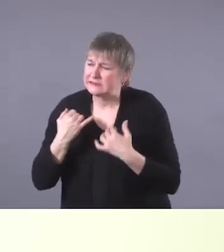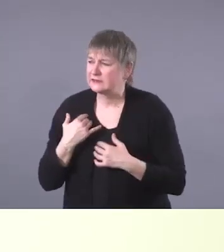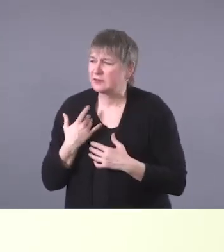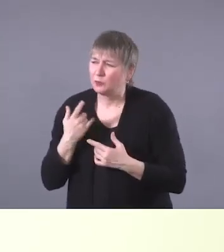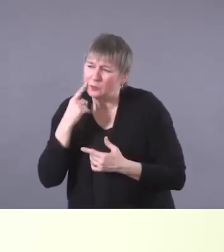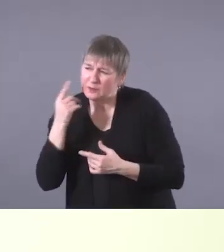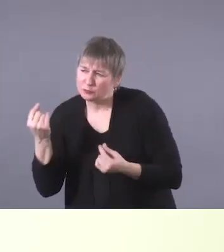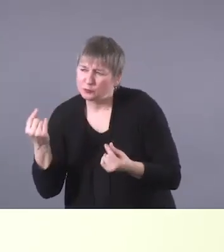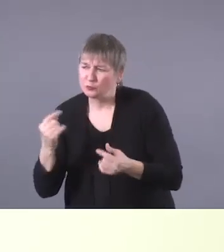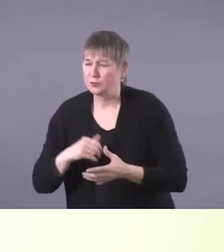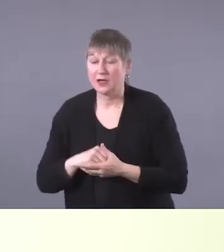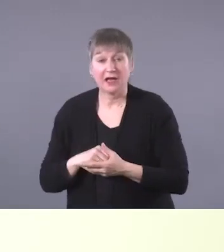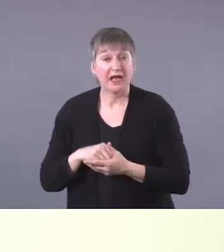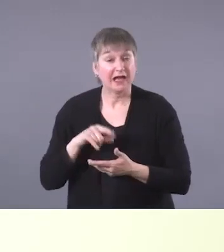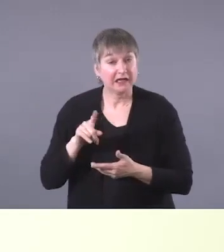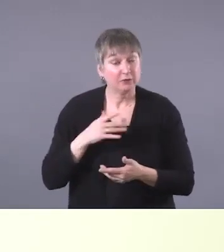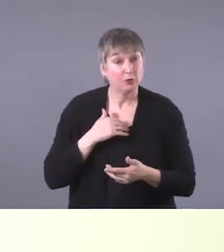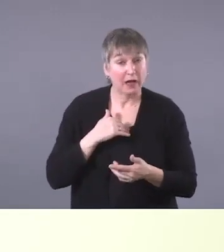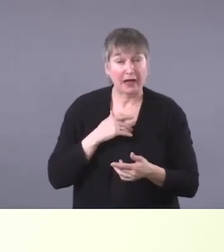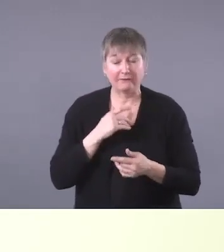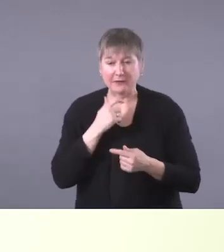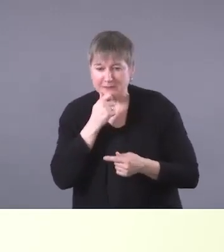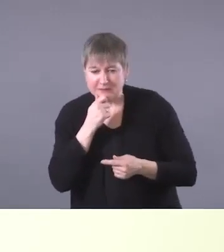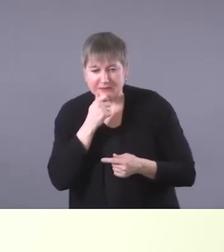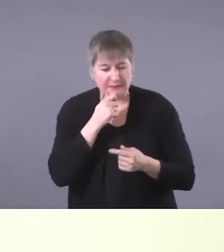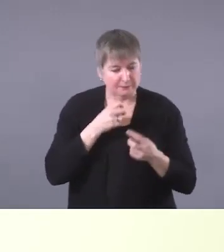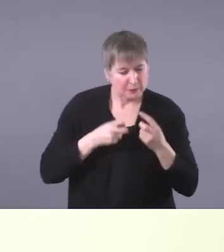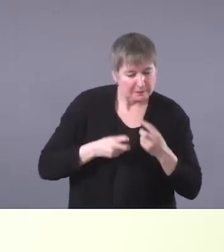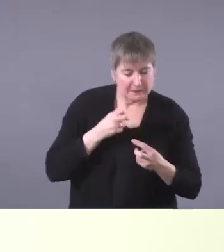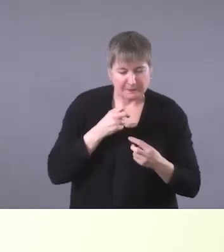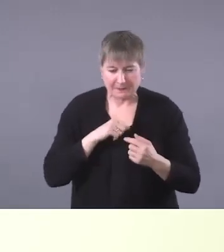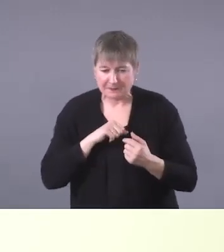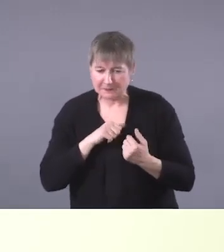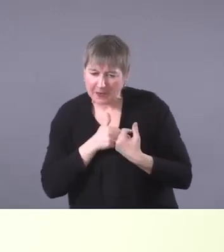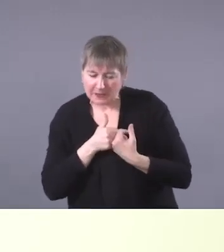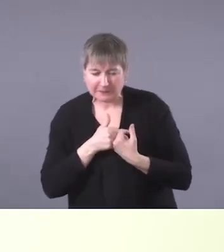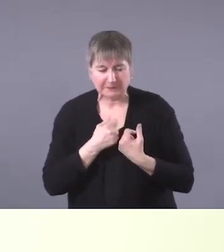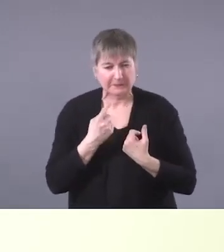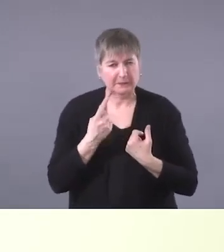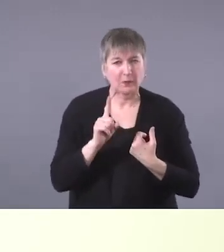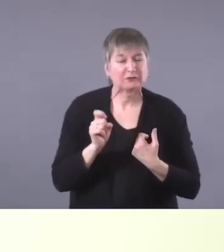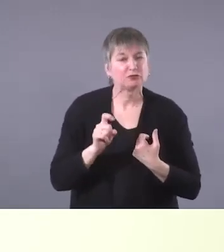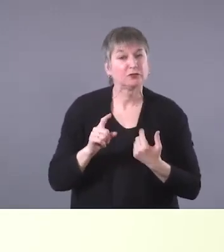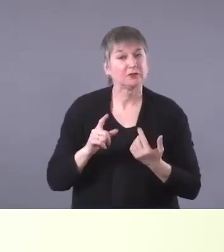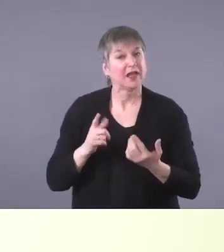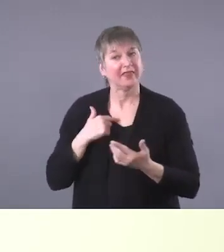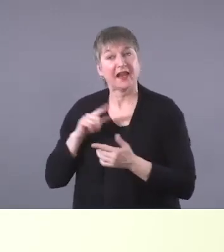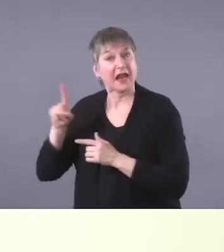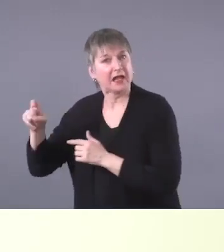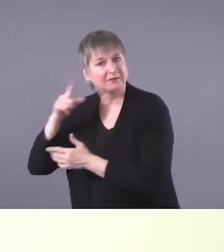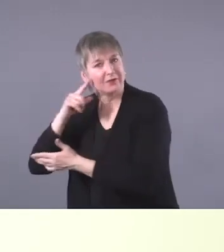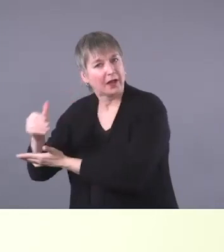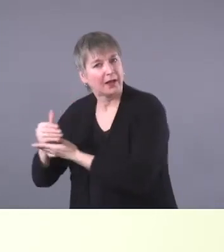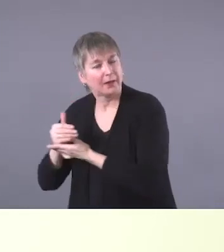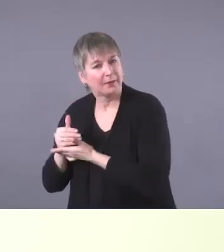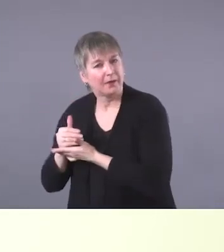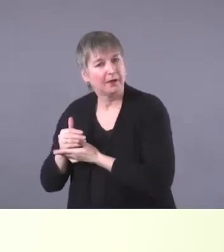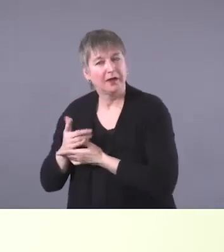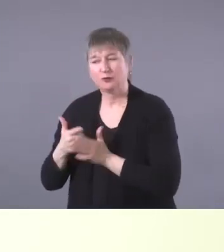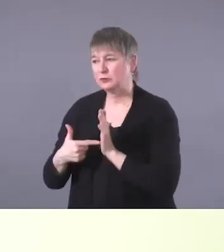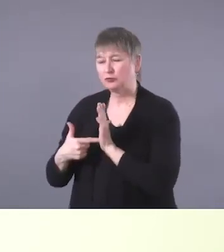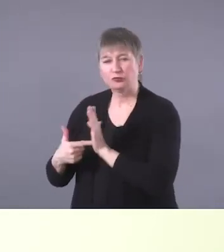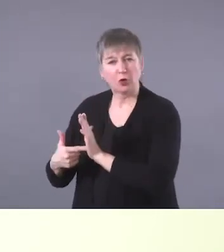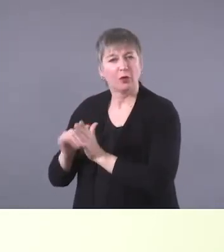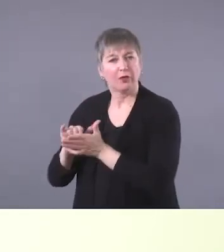question, um, seek their help by requesting their assistance. We demonstrate respect, humility, and a willingness to learn